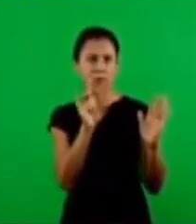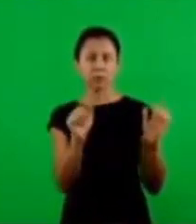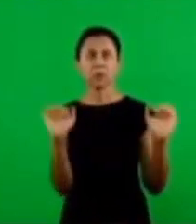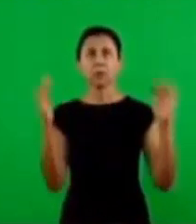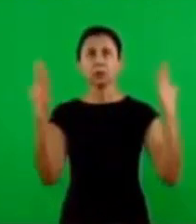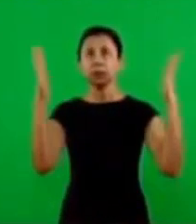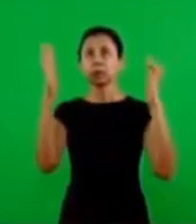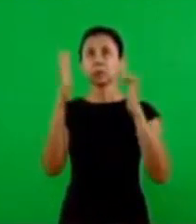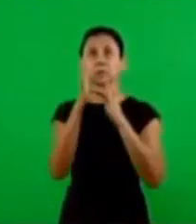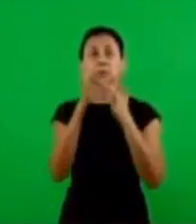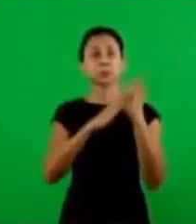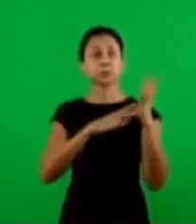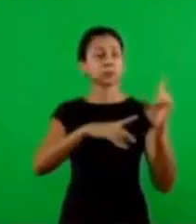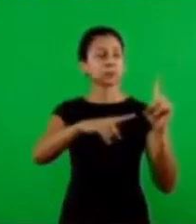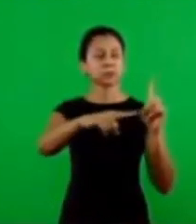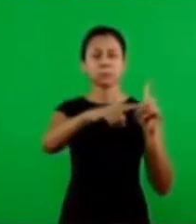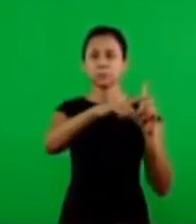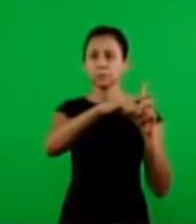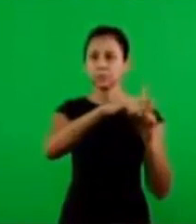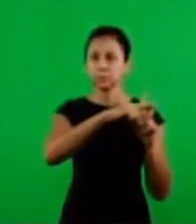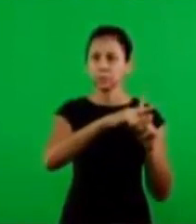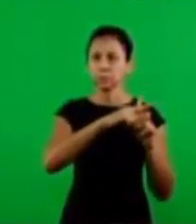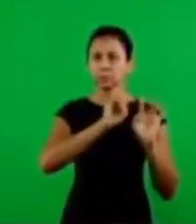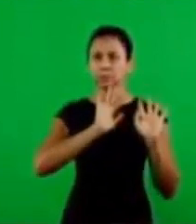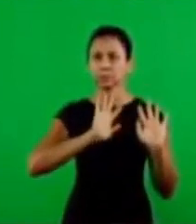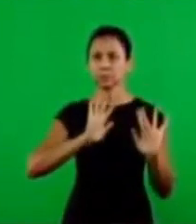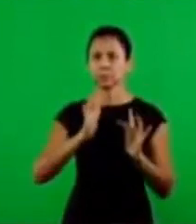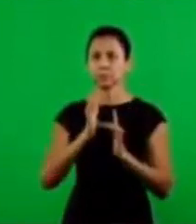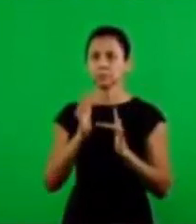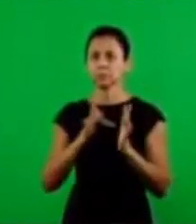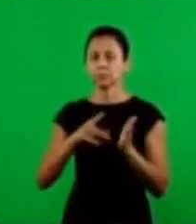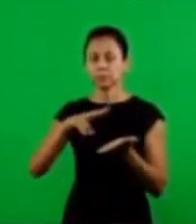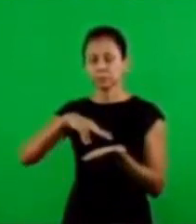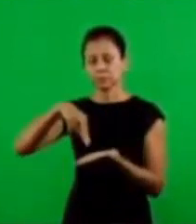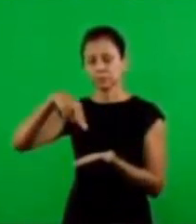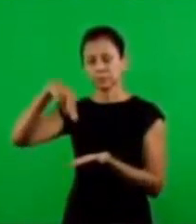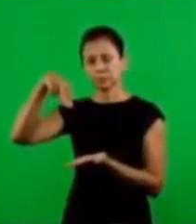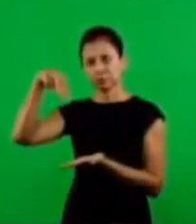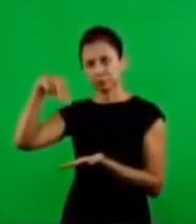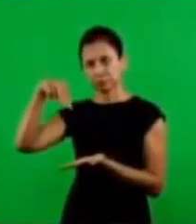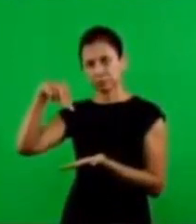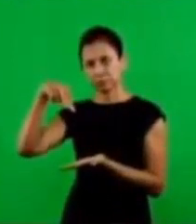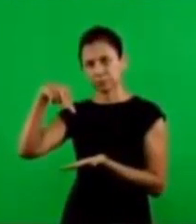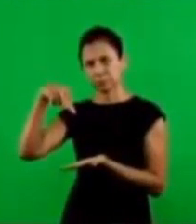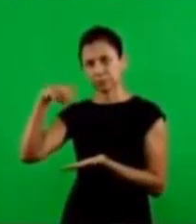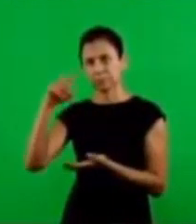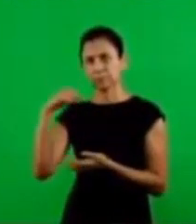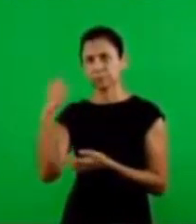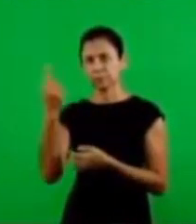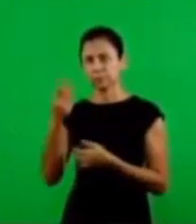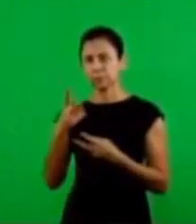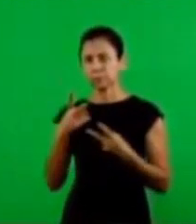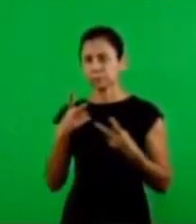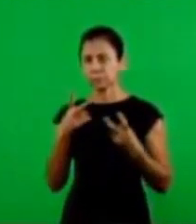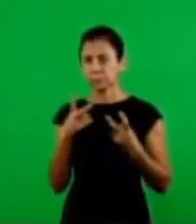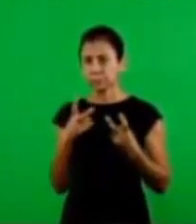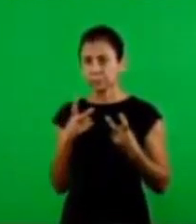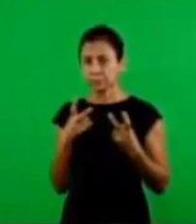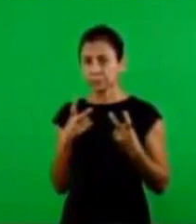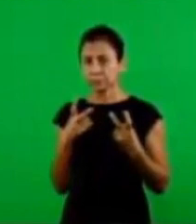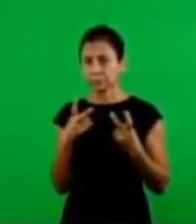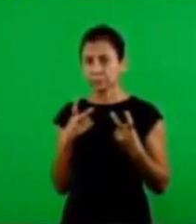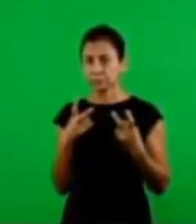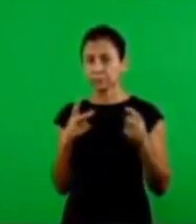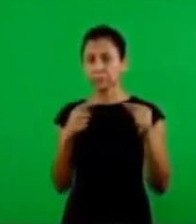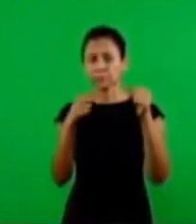it's not a celebration that jesus was dead but jesus risen from the dead so we're going to see